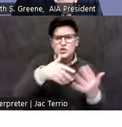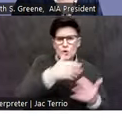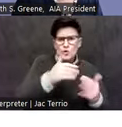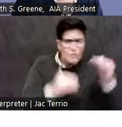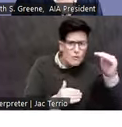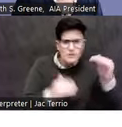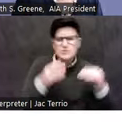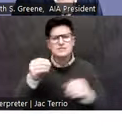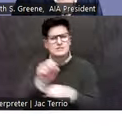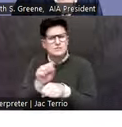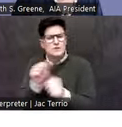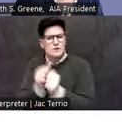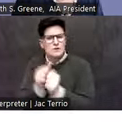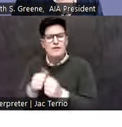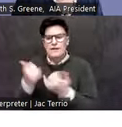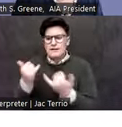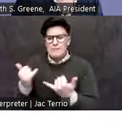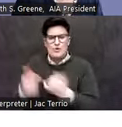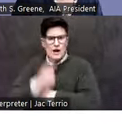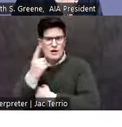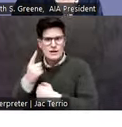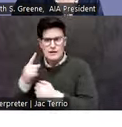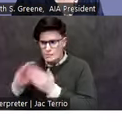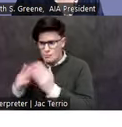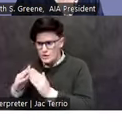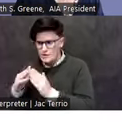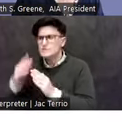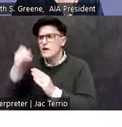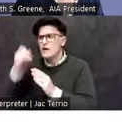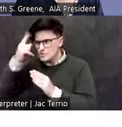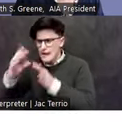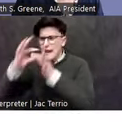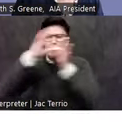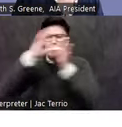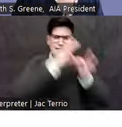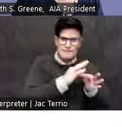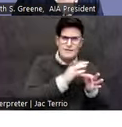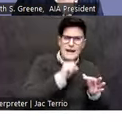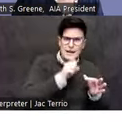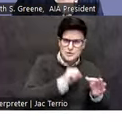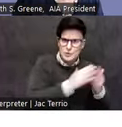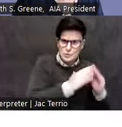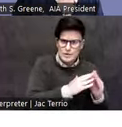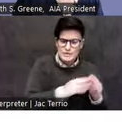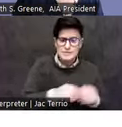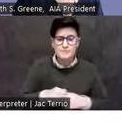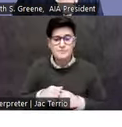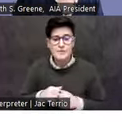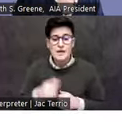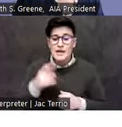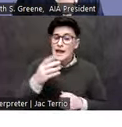communities in understanding ancient ones. Current investigations focus on Teotihuacan's